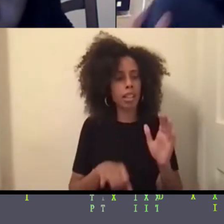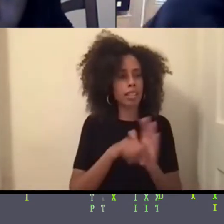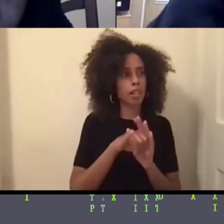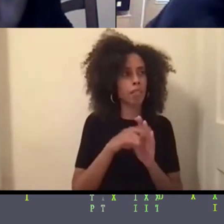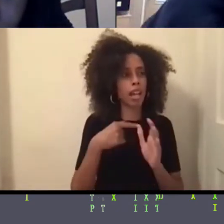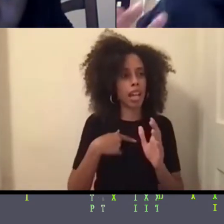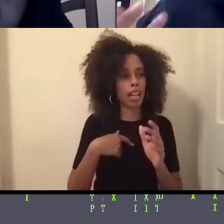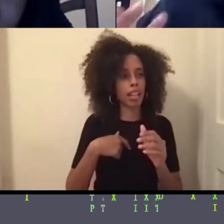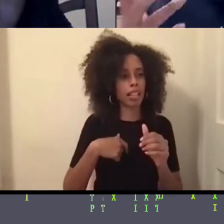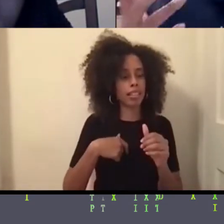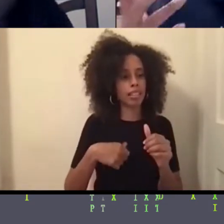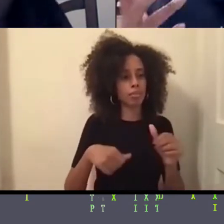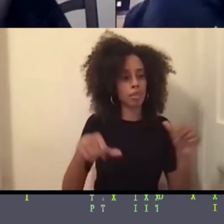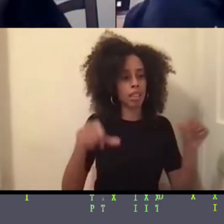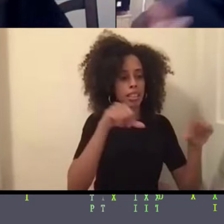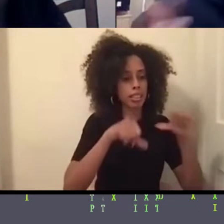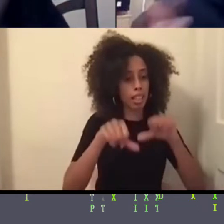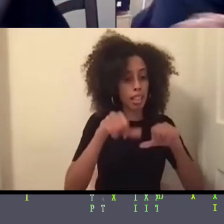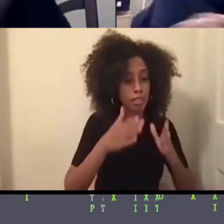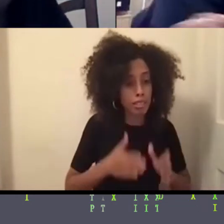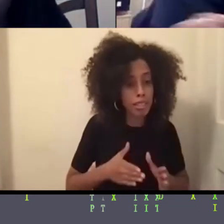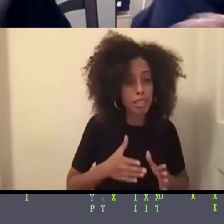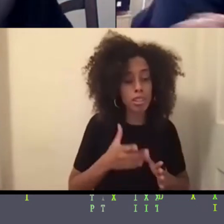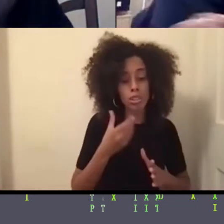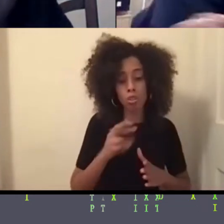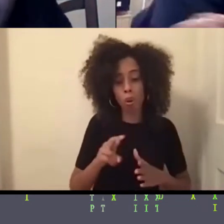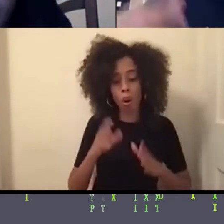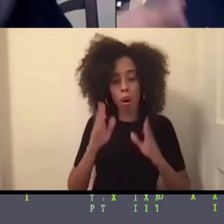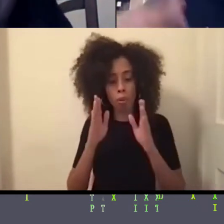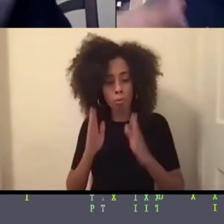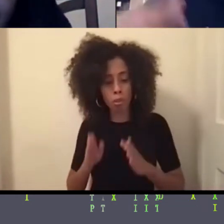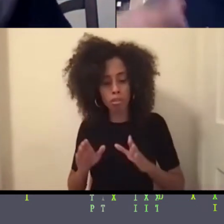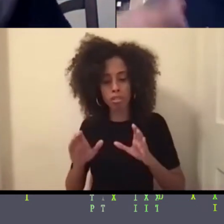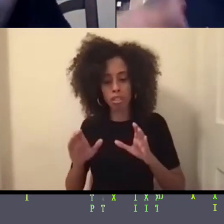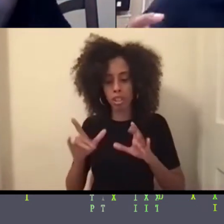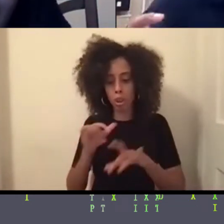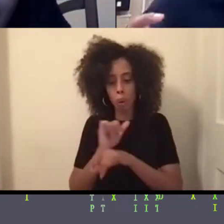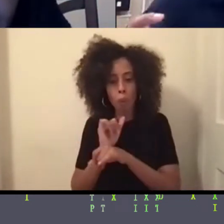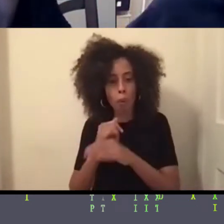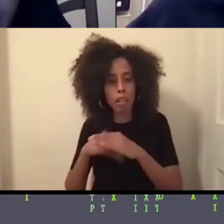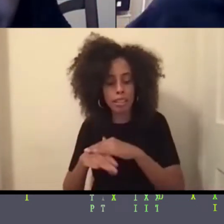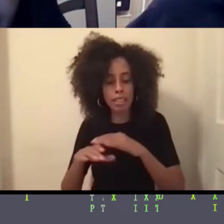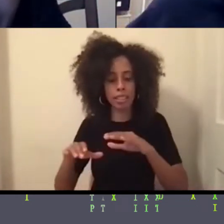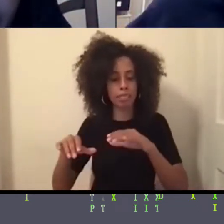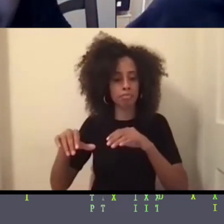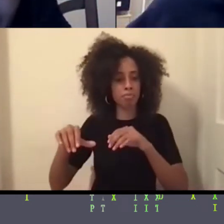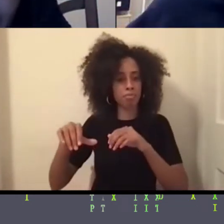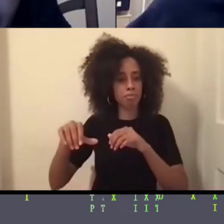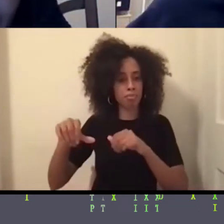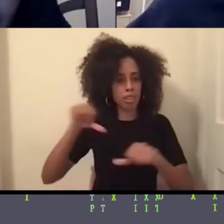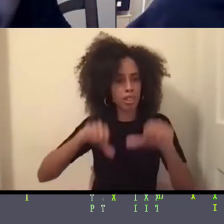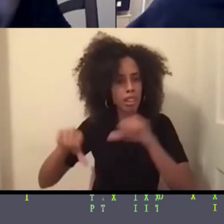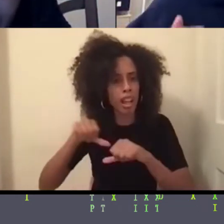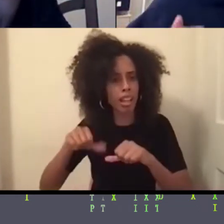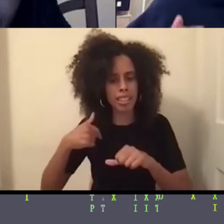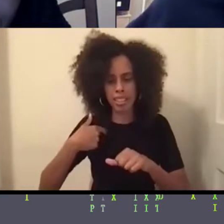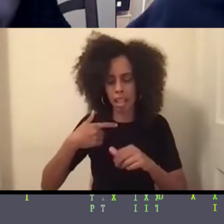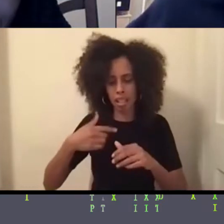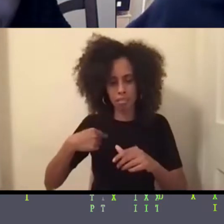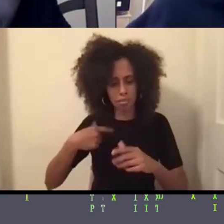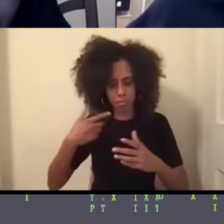a person who does science? And am I a person who, so just kind of thinking about like, how do I really kind of think about myself and then